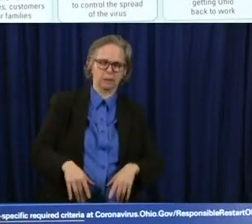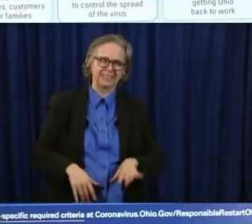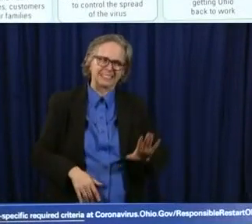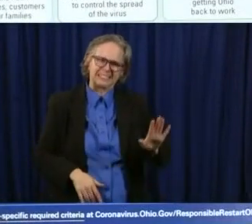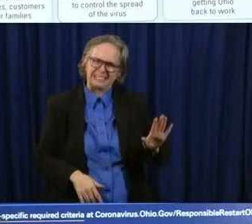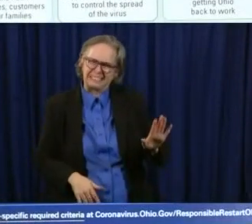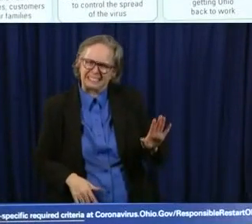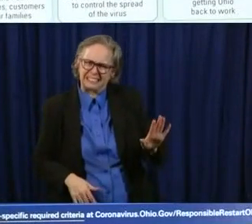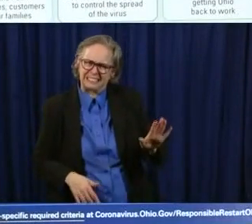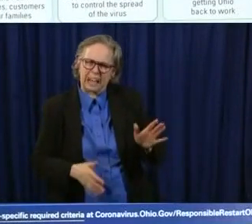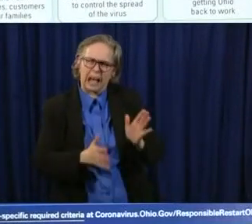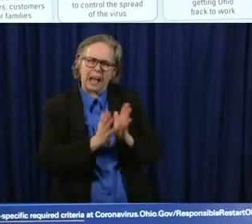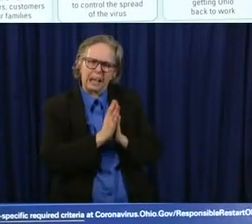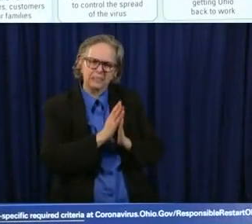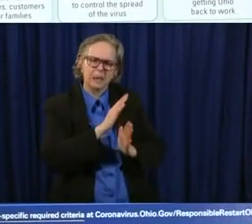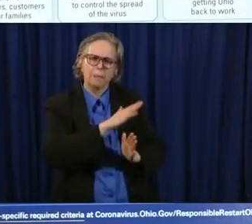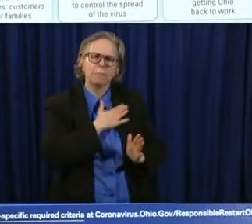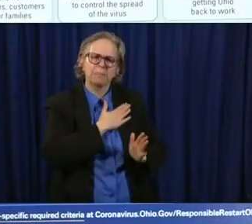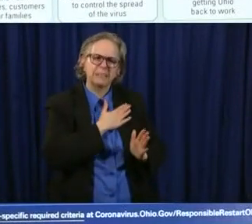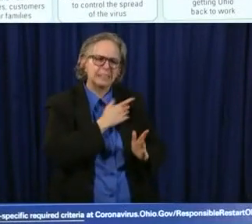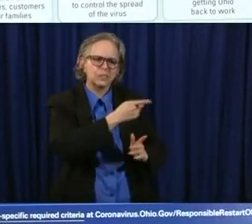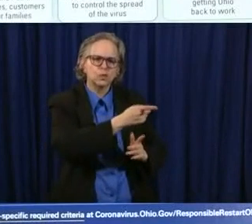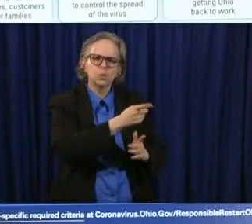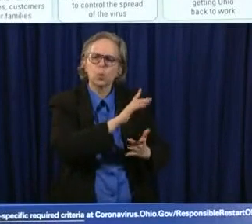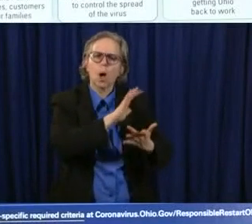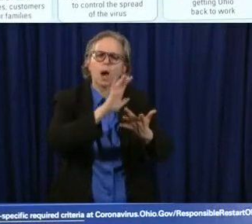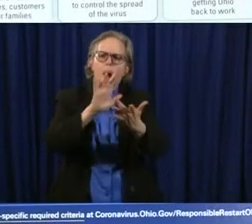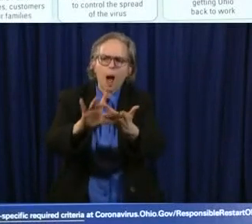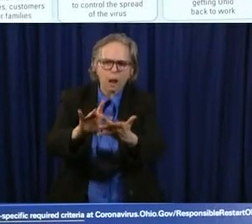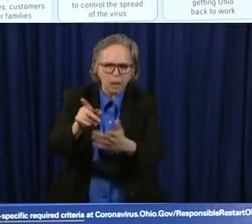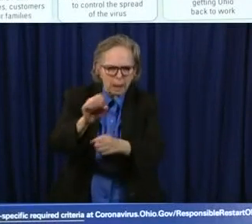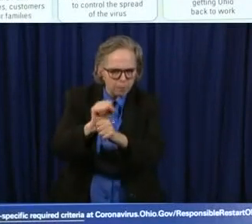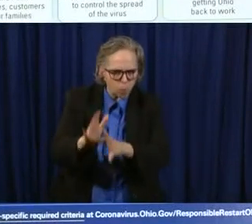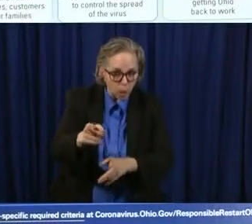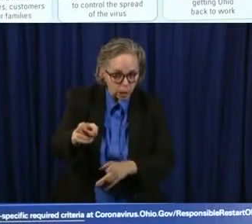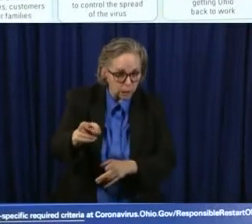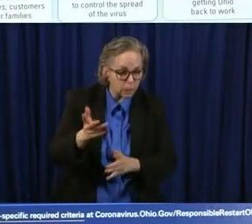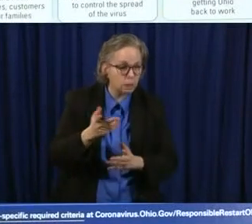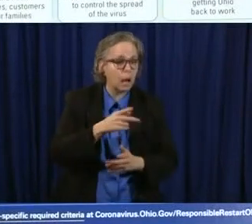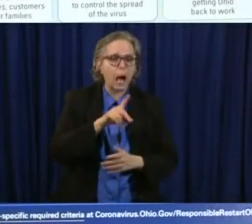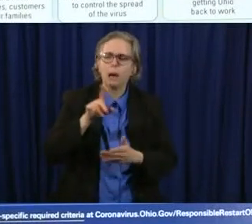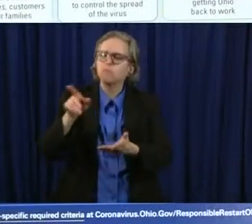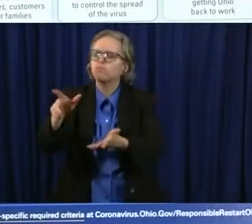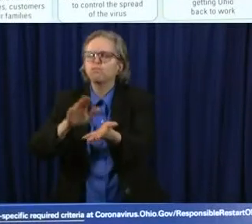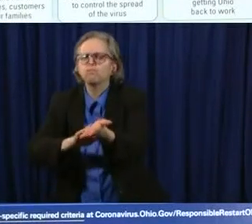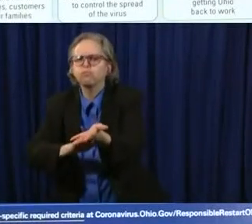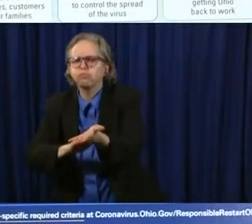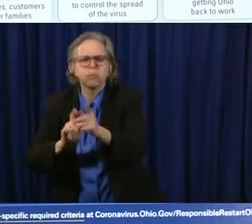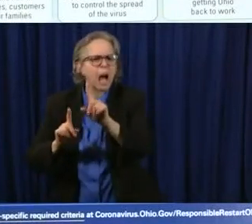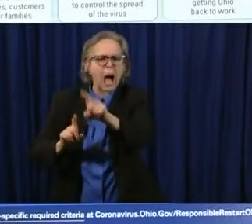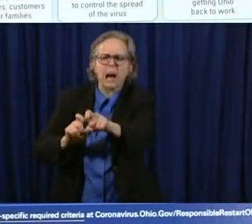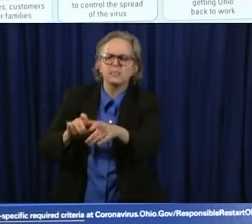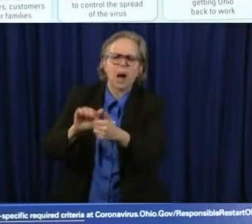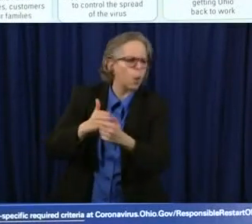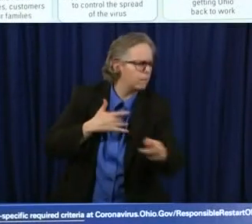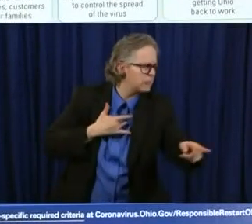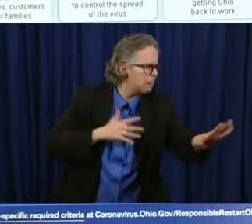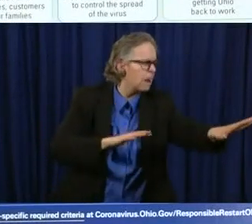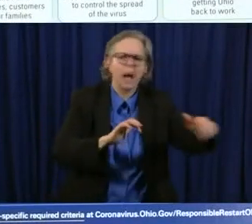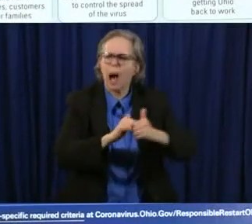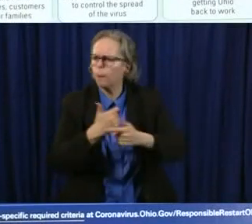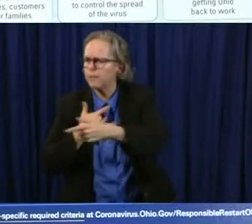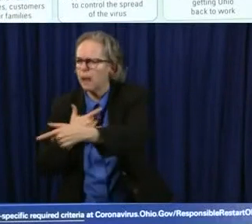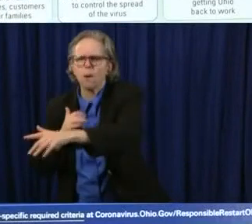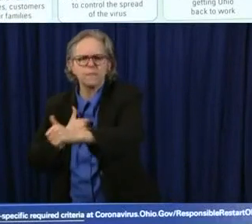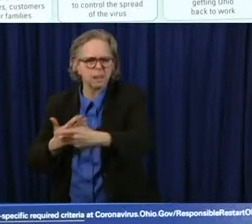talk to that employee talk to the employees and who are worried talk to the ones who are worried about their